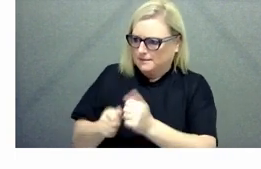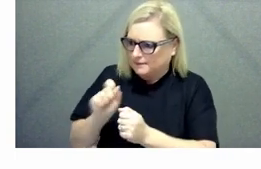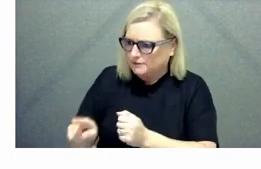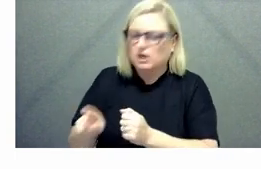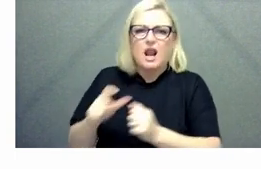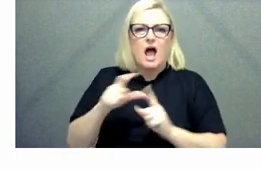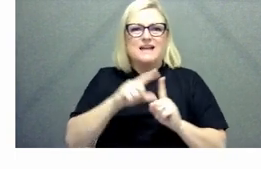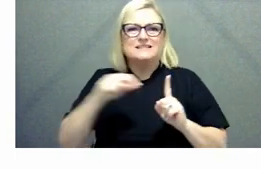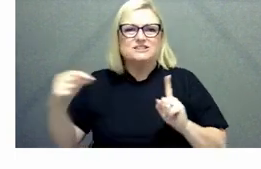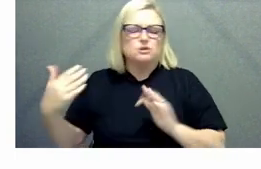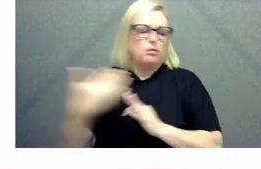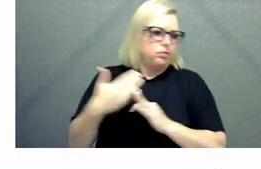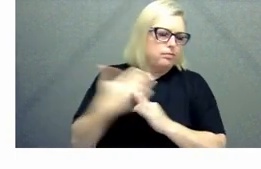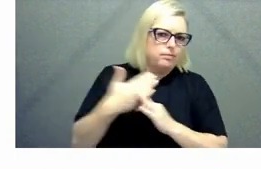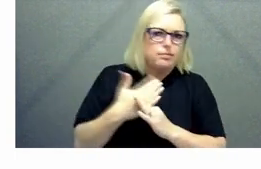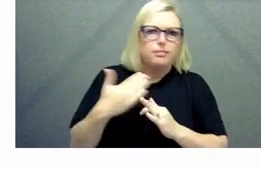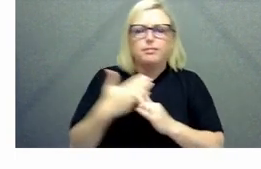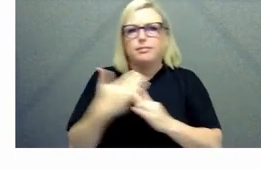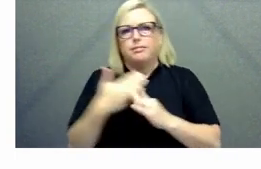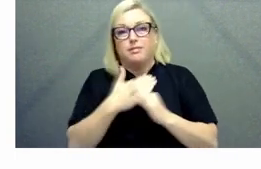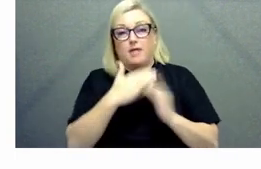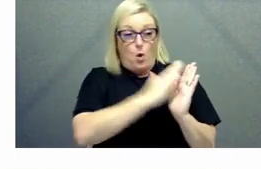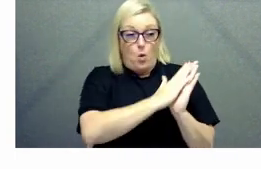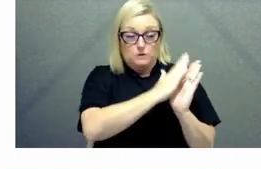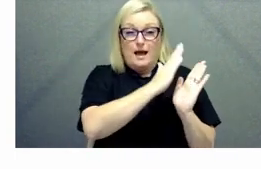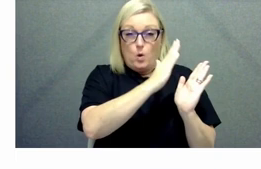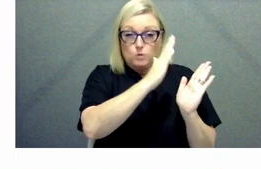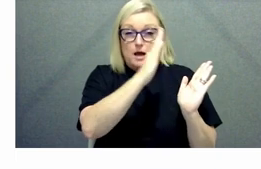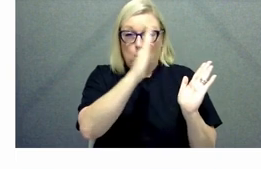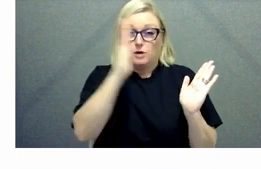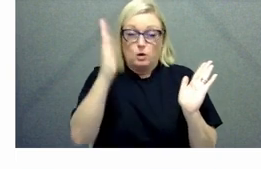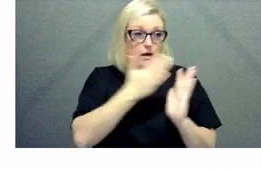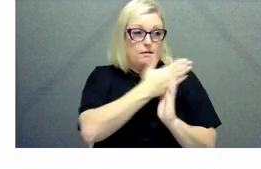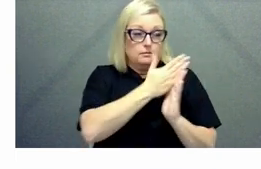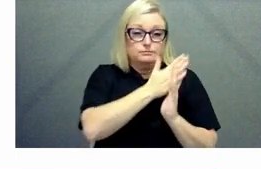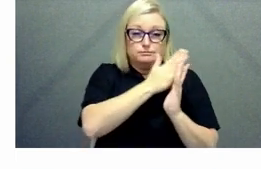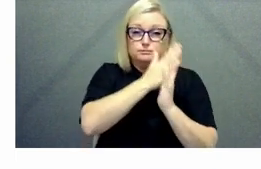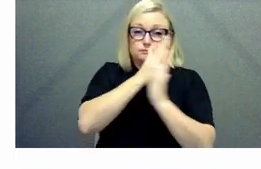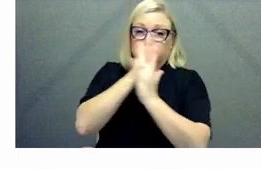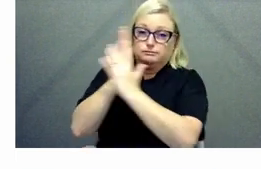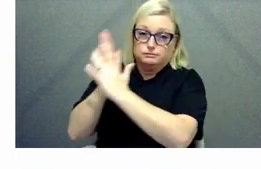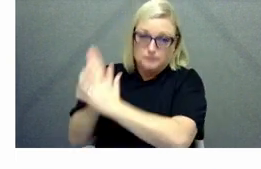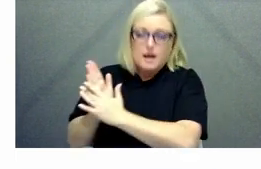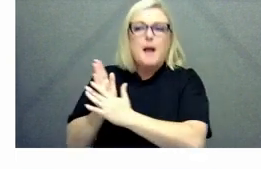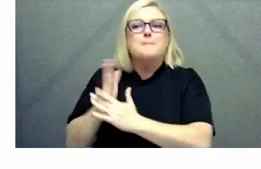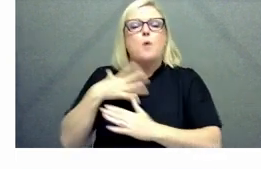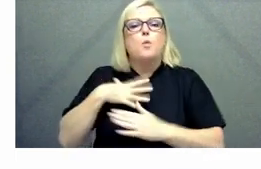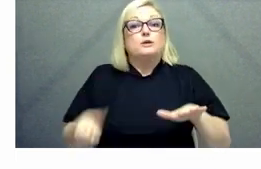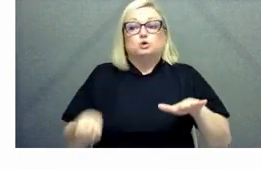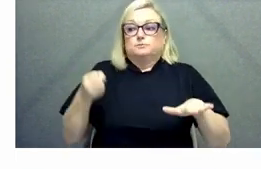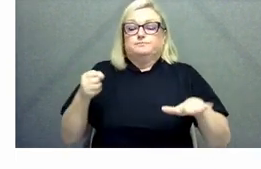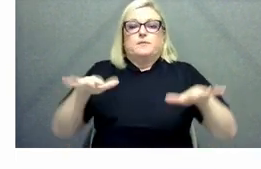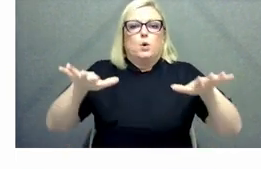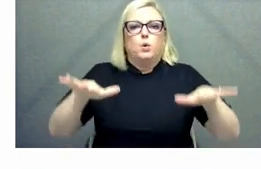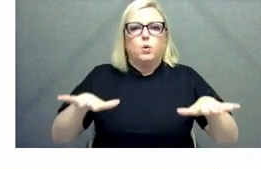destruction out there um when we're in a time where we actually need to have those moments of reflection as Jessica mentioned and